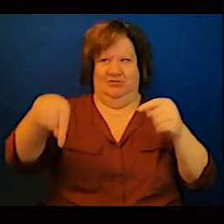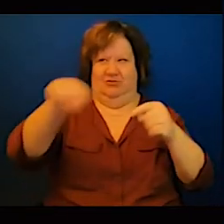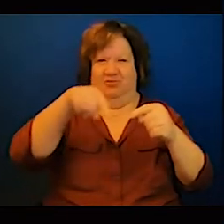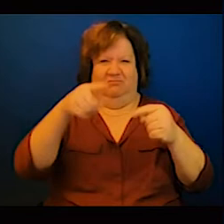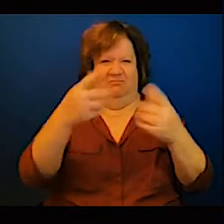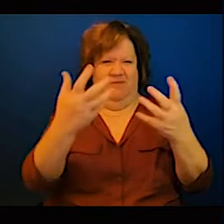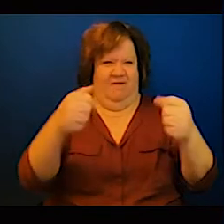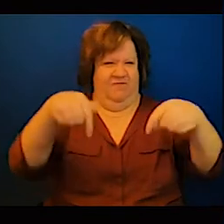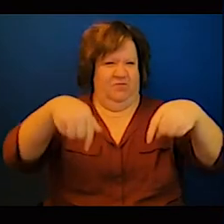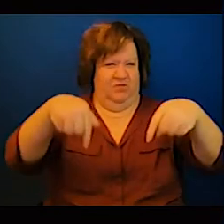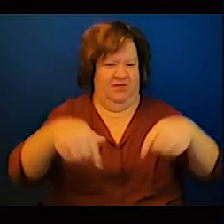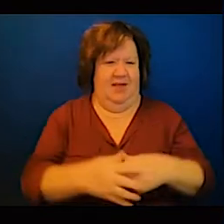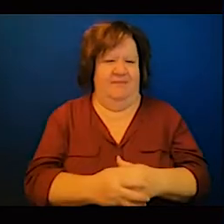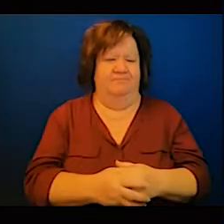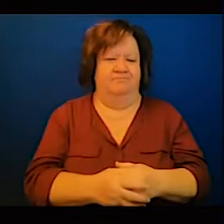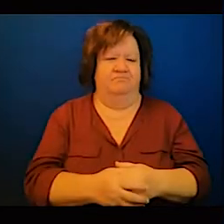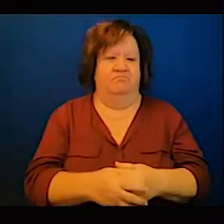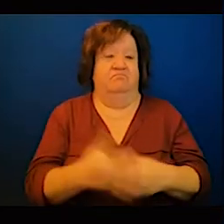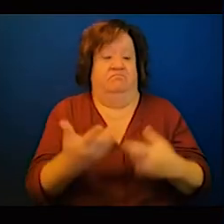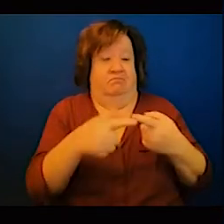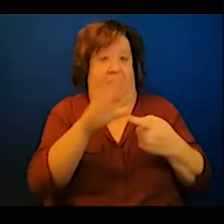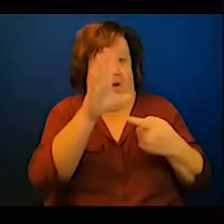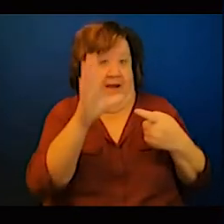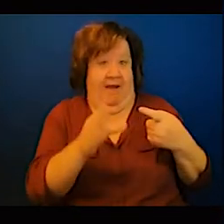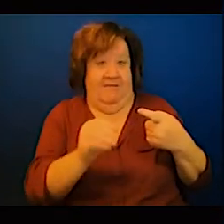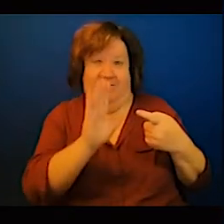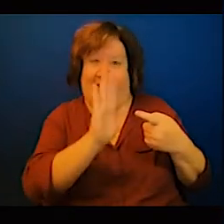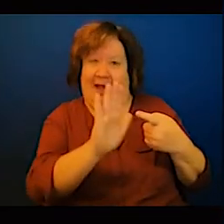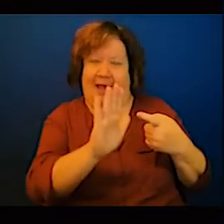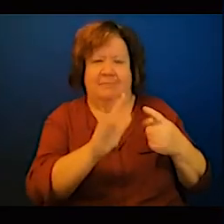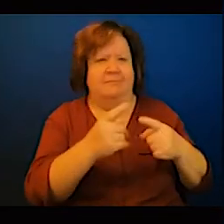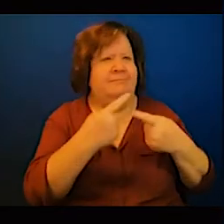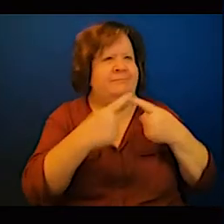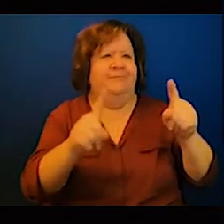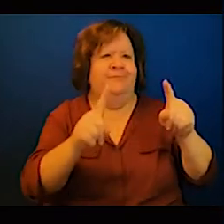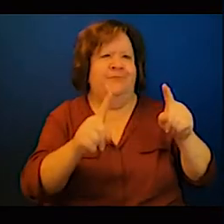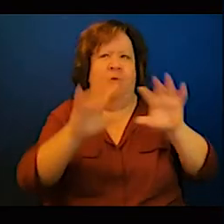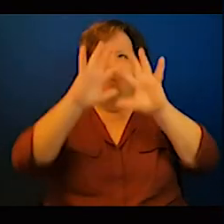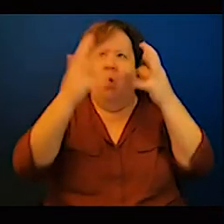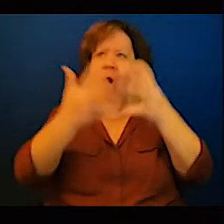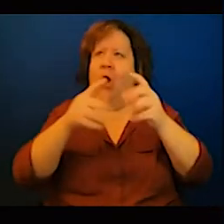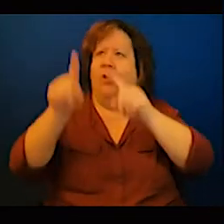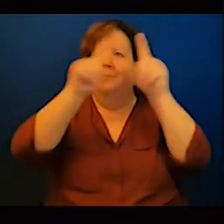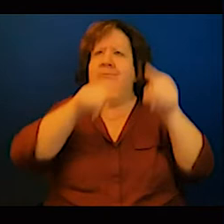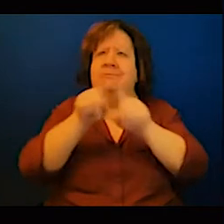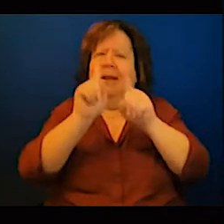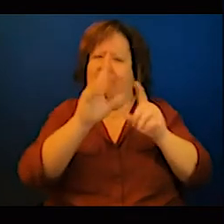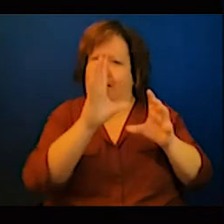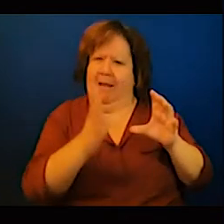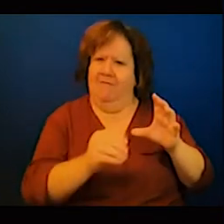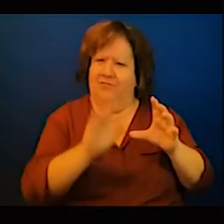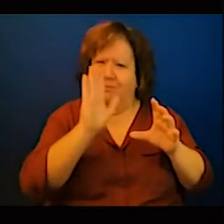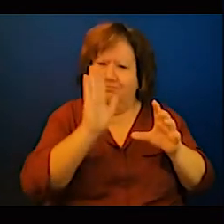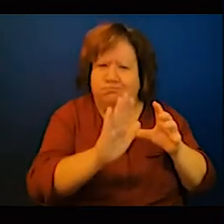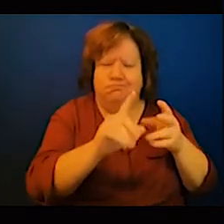issues of climate finance, and indeed on the transition